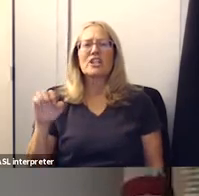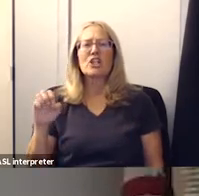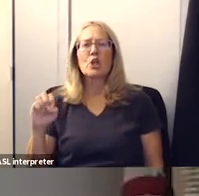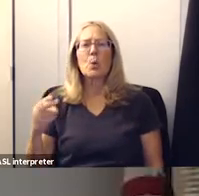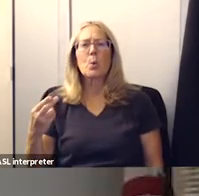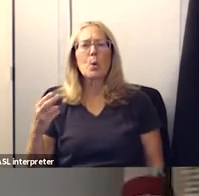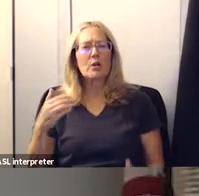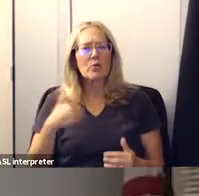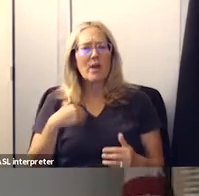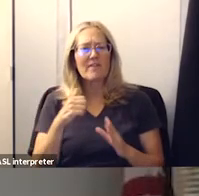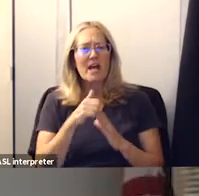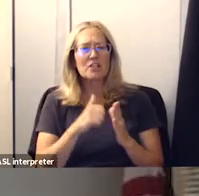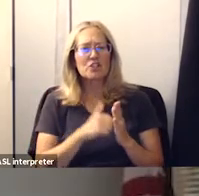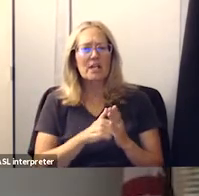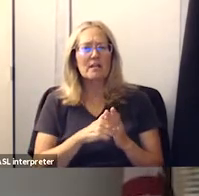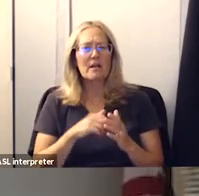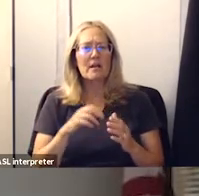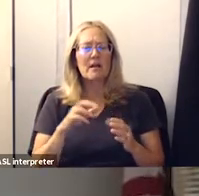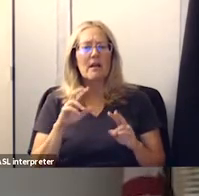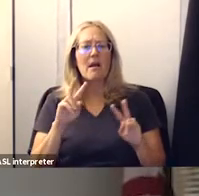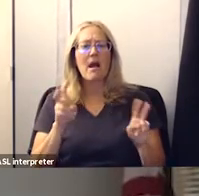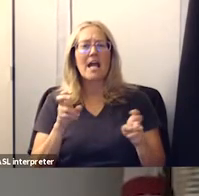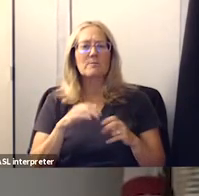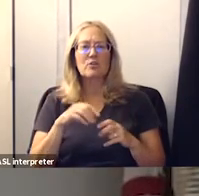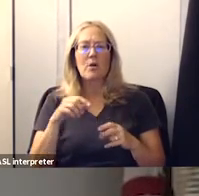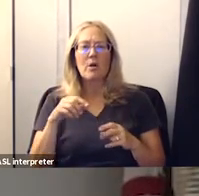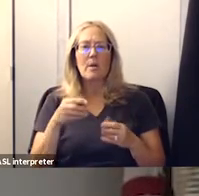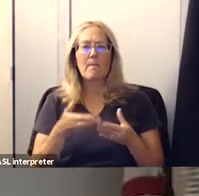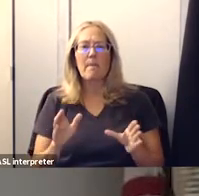items for this public comment section